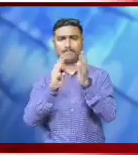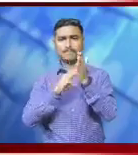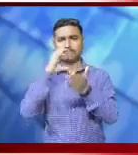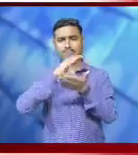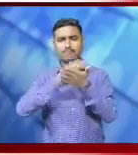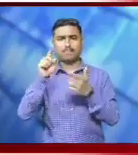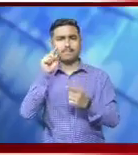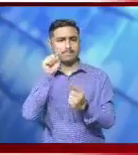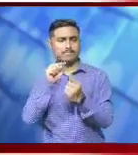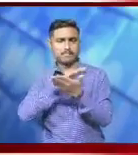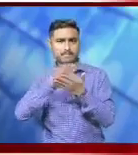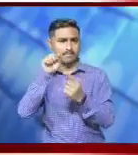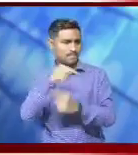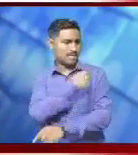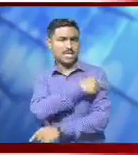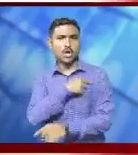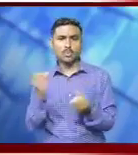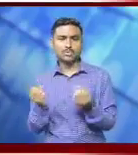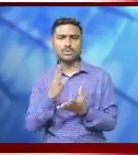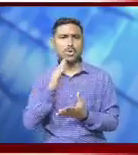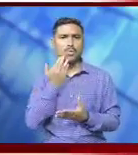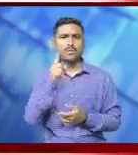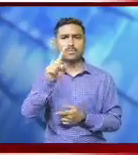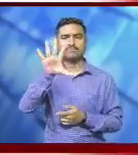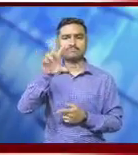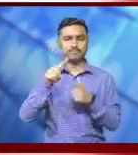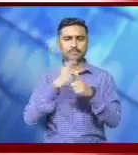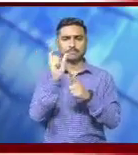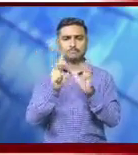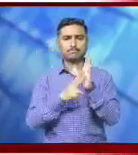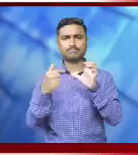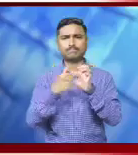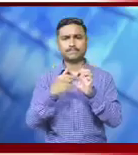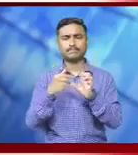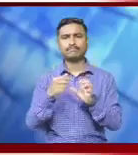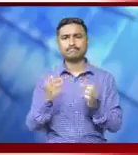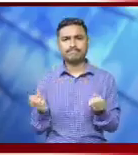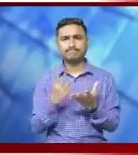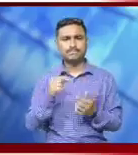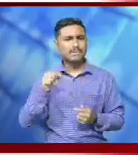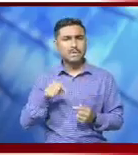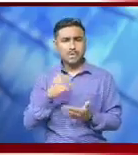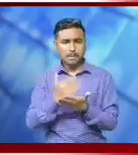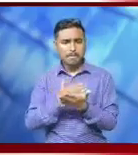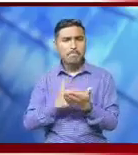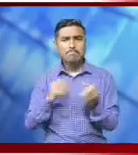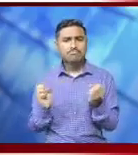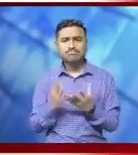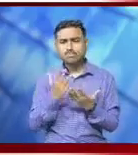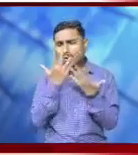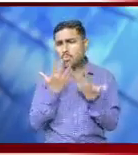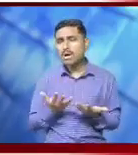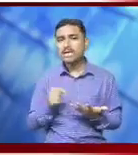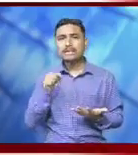Namchi District Hospital on 15 June. The importance of organizing such event was to make